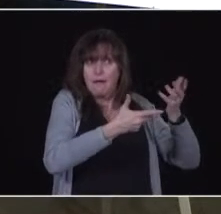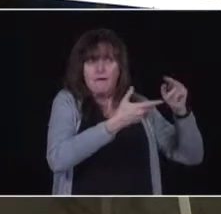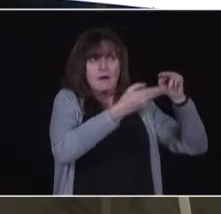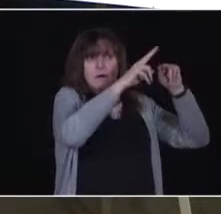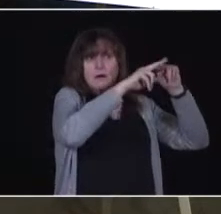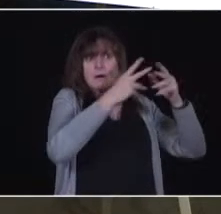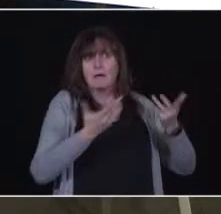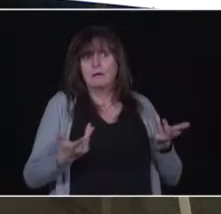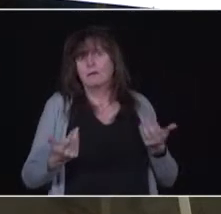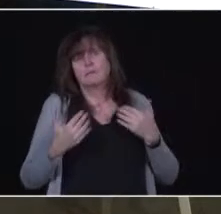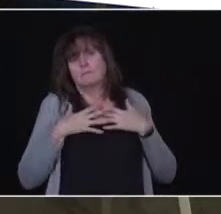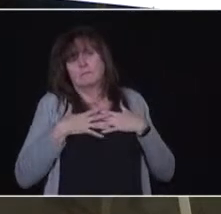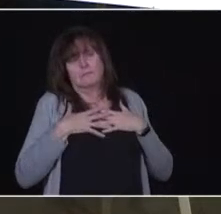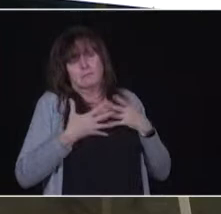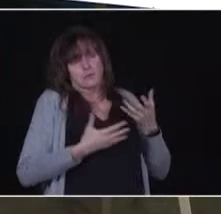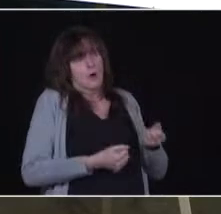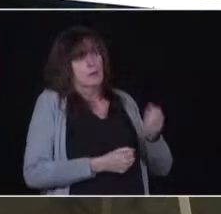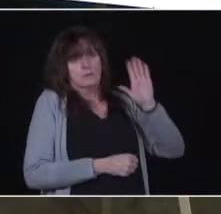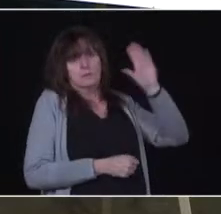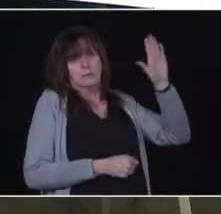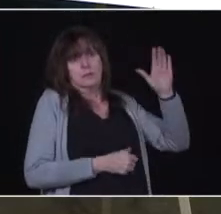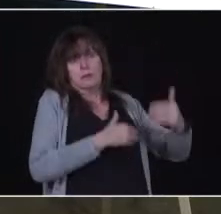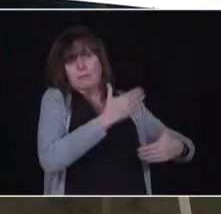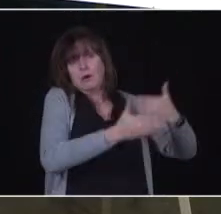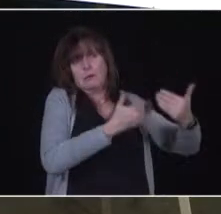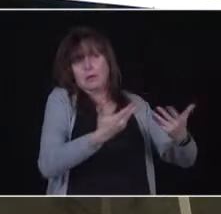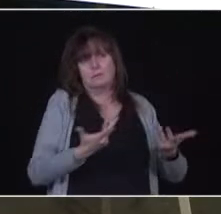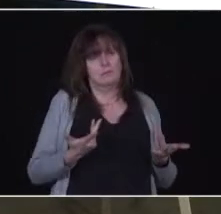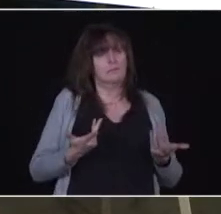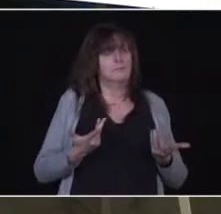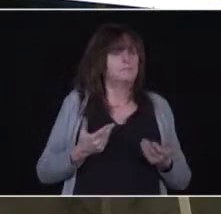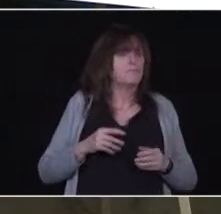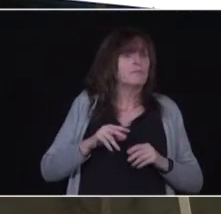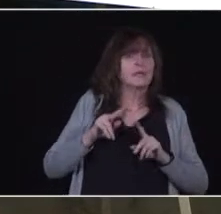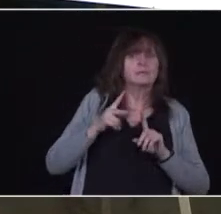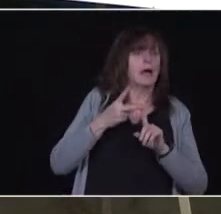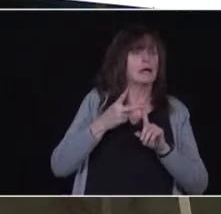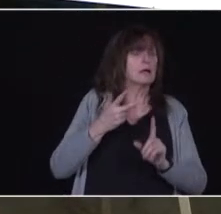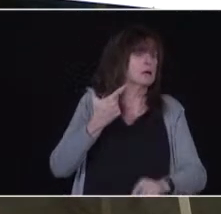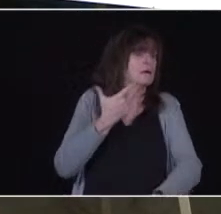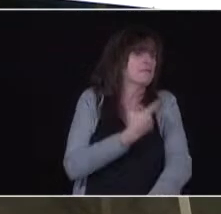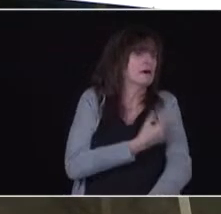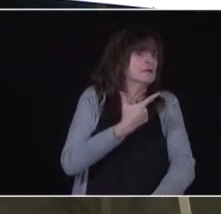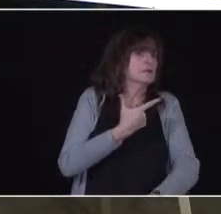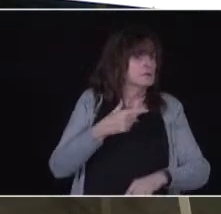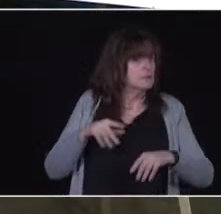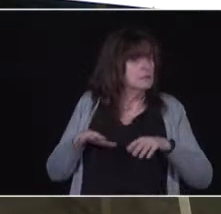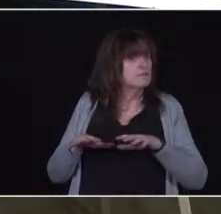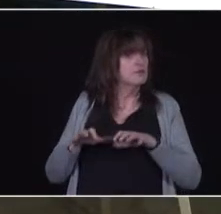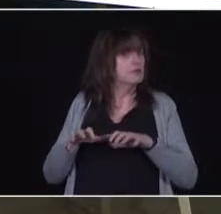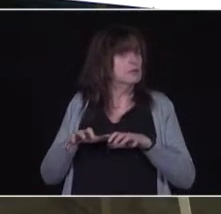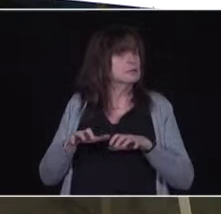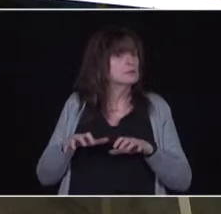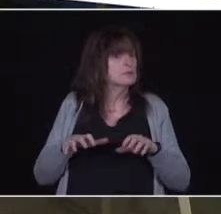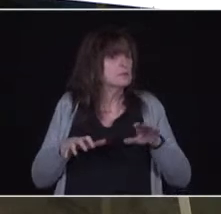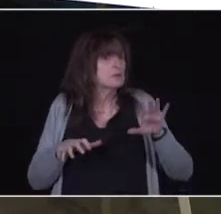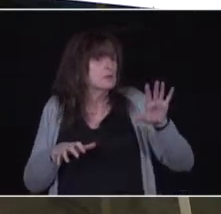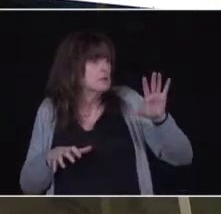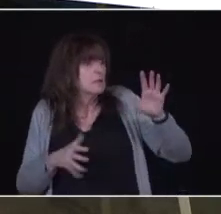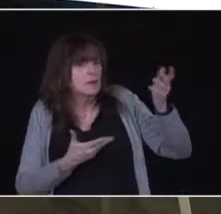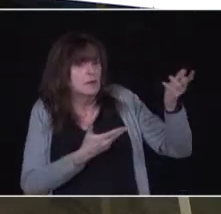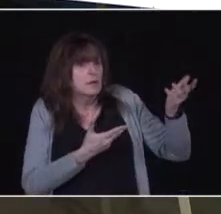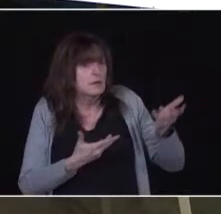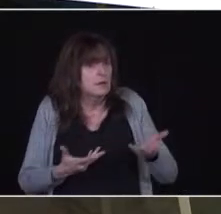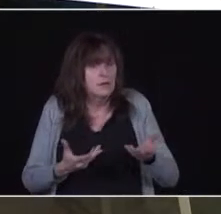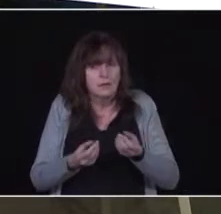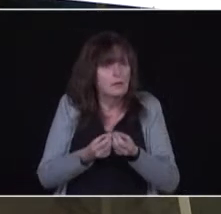on out, we're not going to be saving in our freezers that second needle, for example. We're going to be keeping an eye on it coming in the shipment next week, the week after, but we're going to